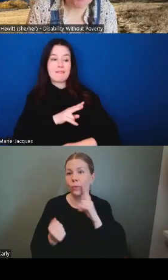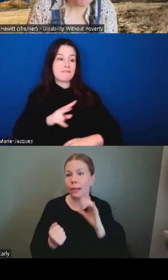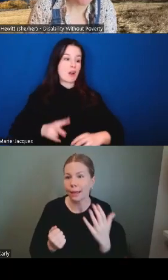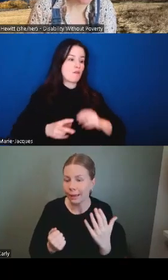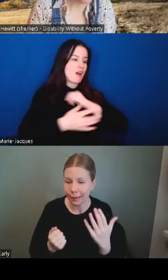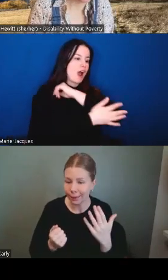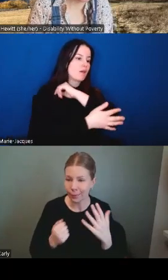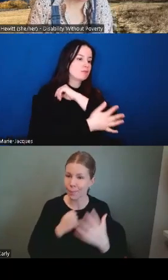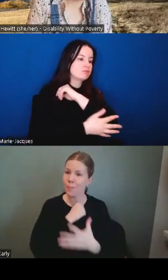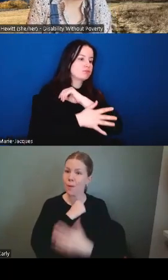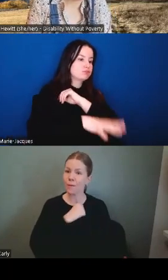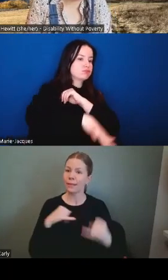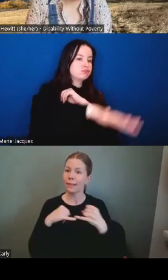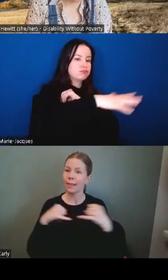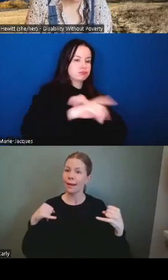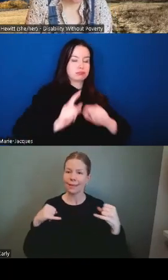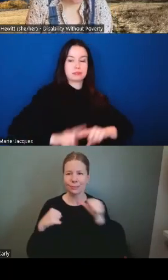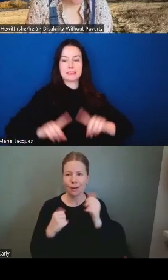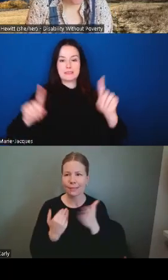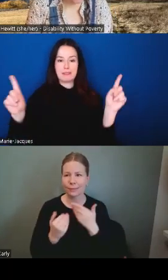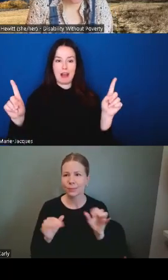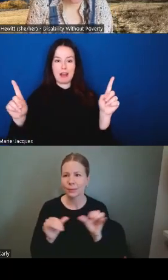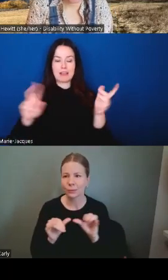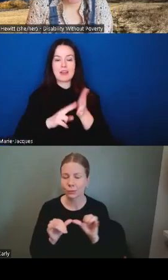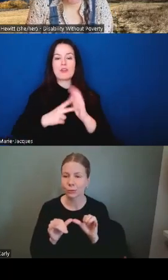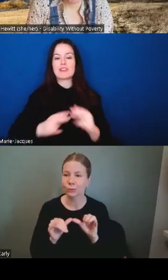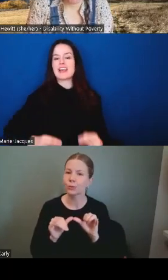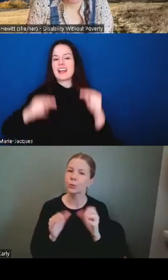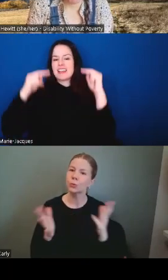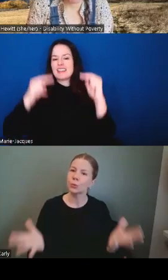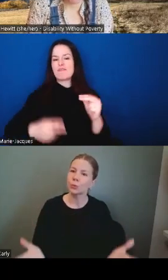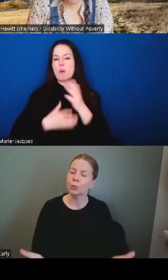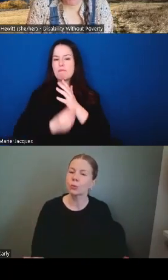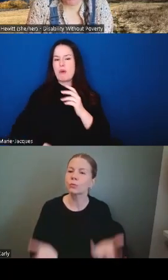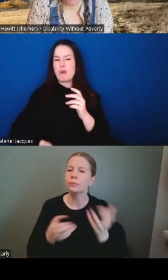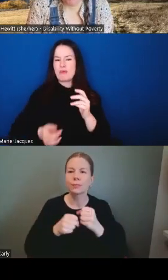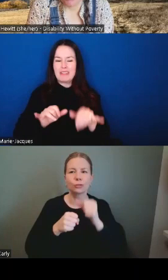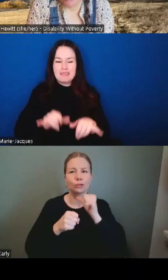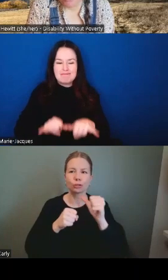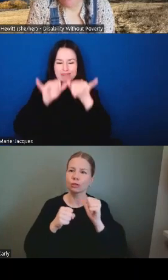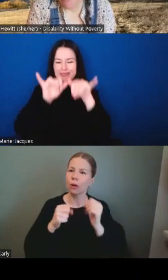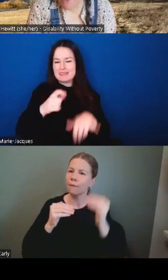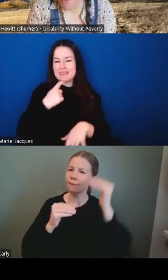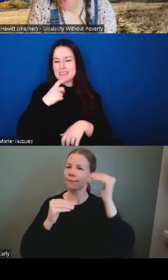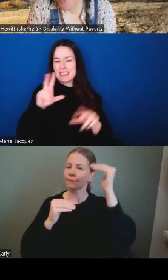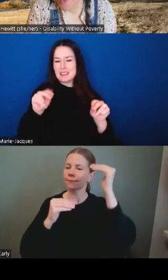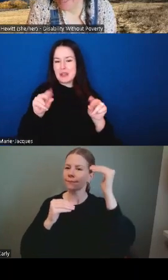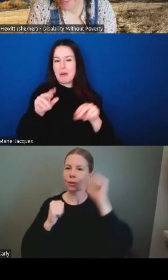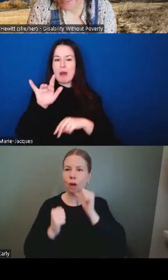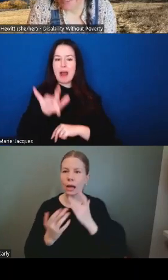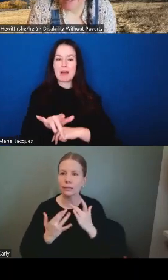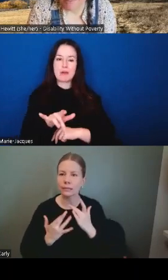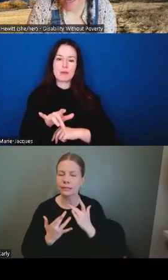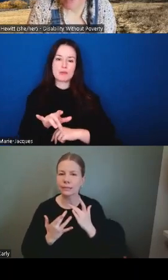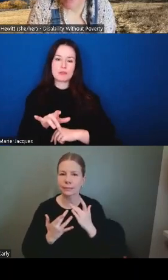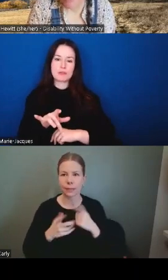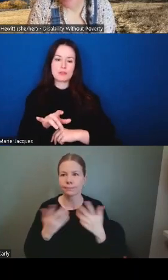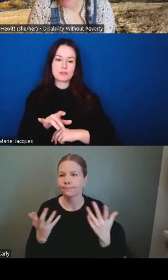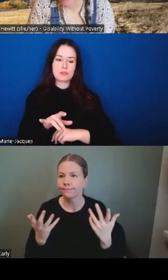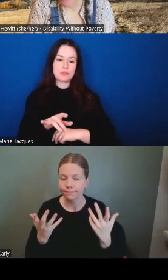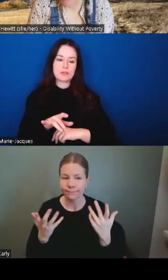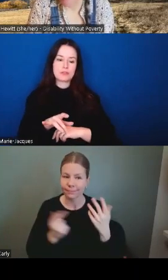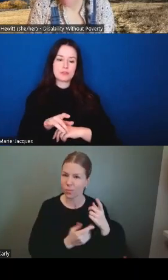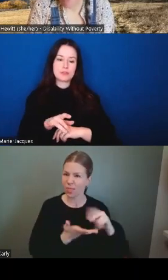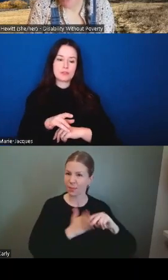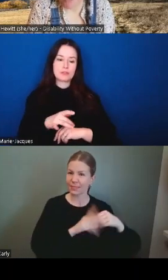to measure right so um you know because what lifting somebody across the poverty line in vancouver is compared